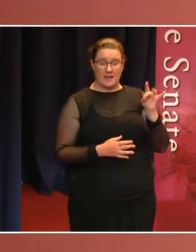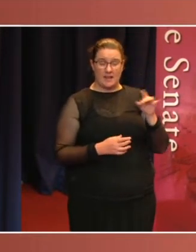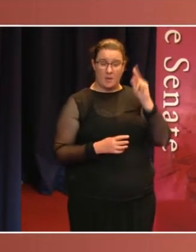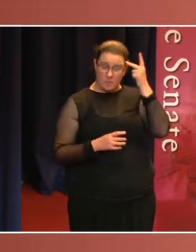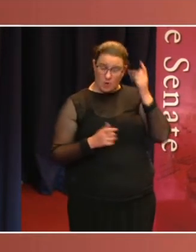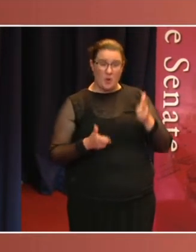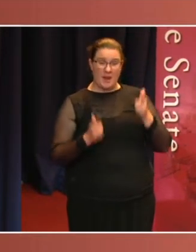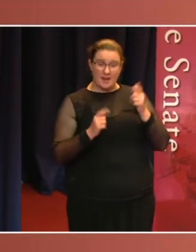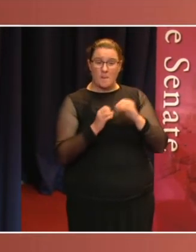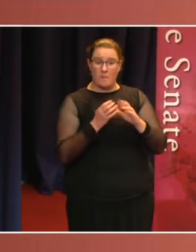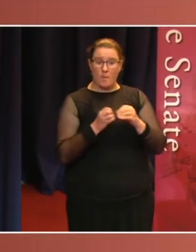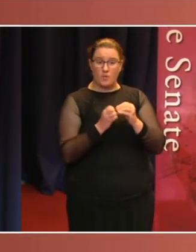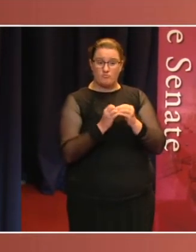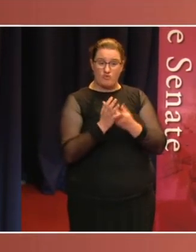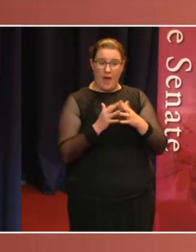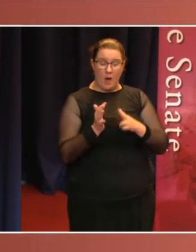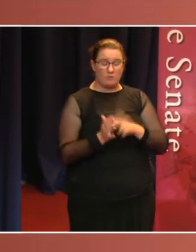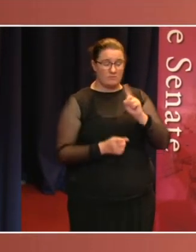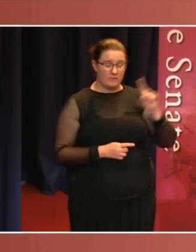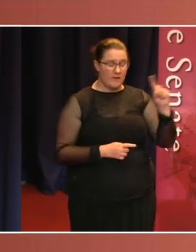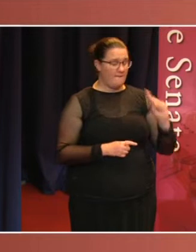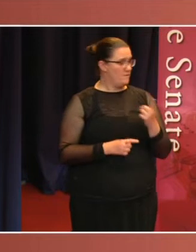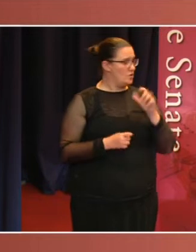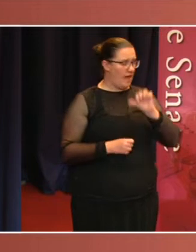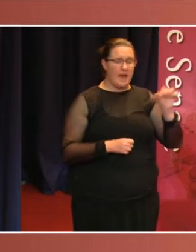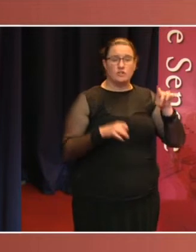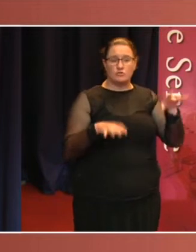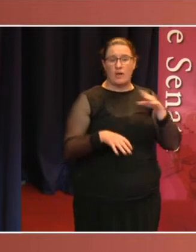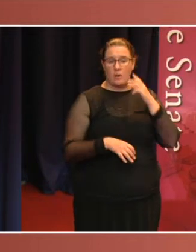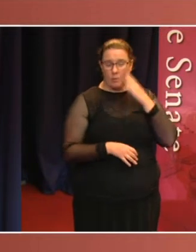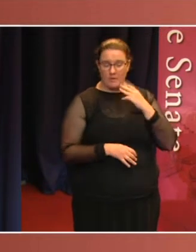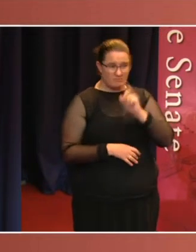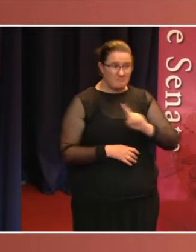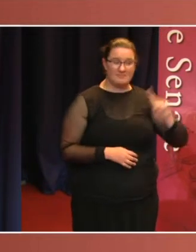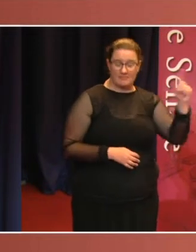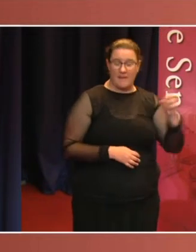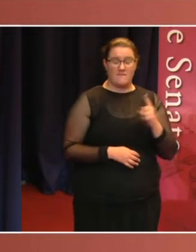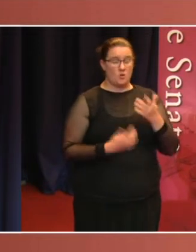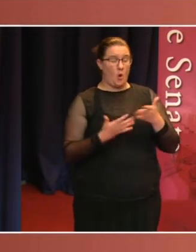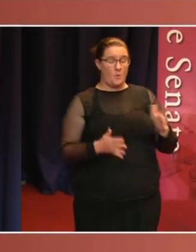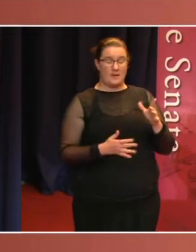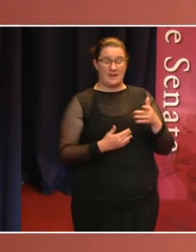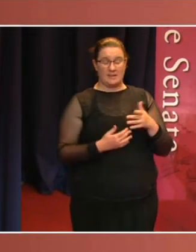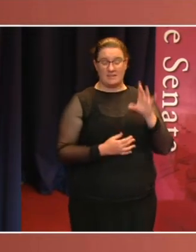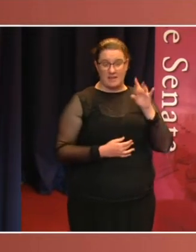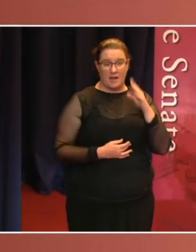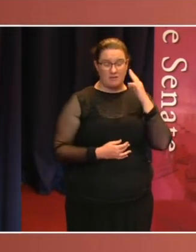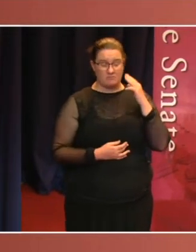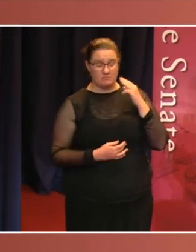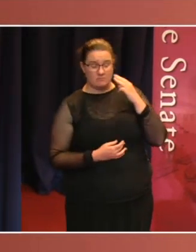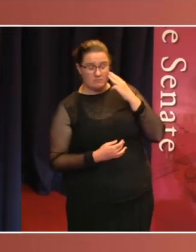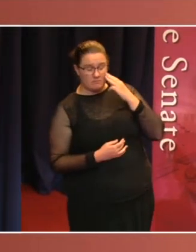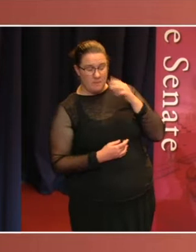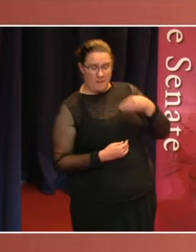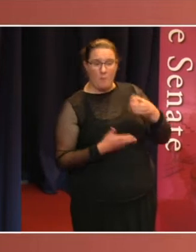openly gay woman elected to Parliament, the first Asian Australian woman elected to Parliament and the first openly gay member of Cabinet, Penny Wong.